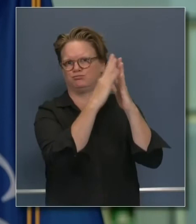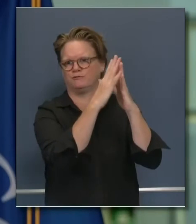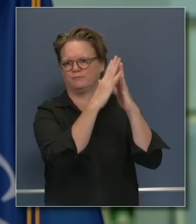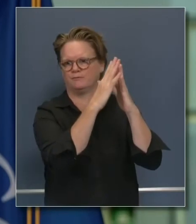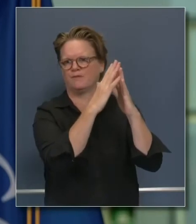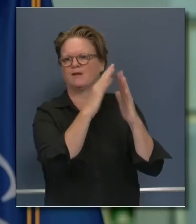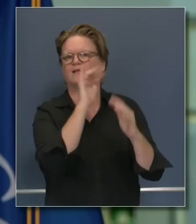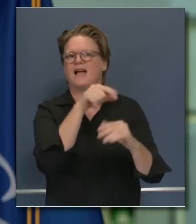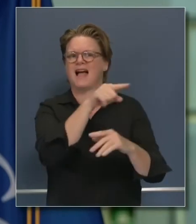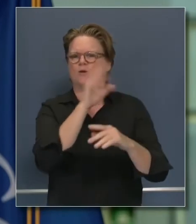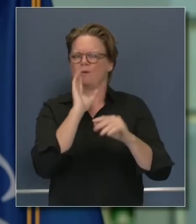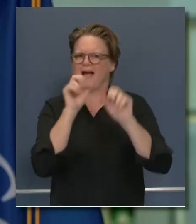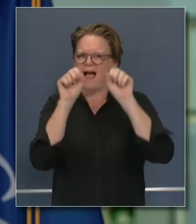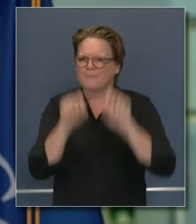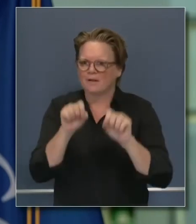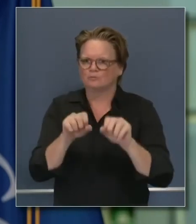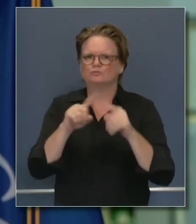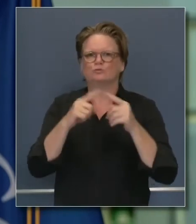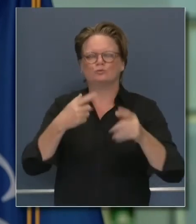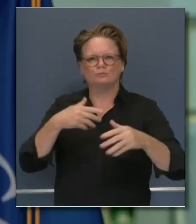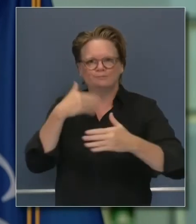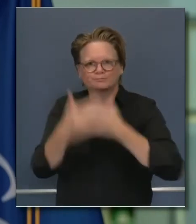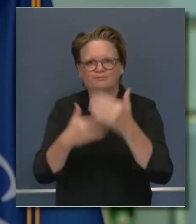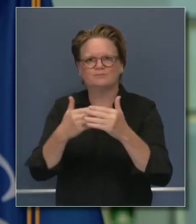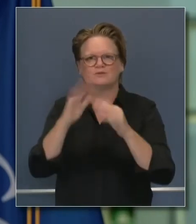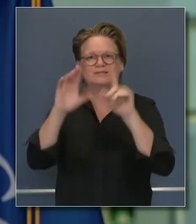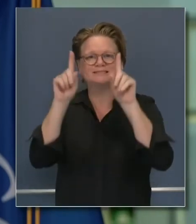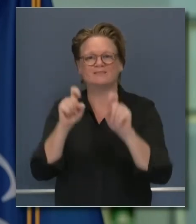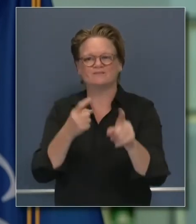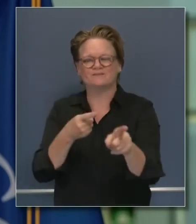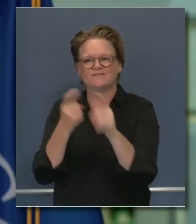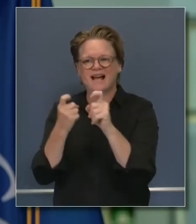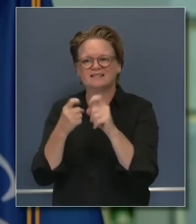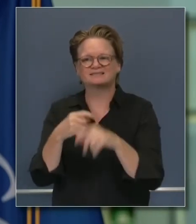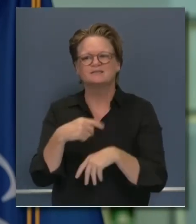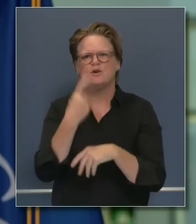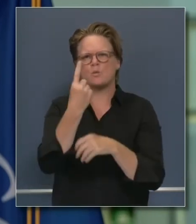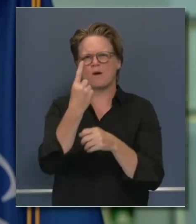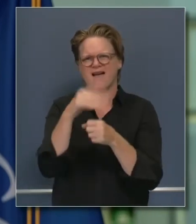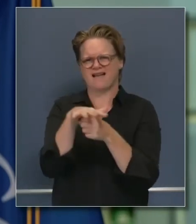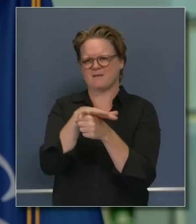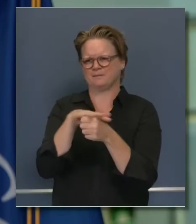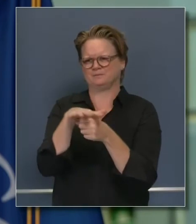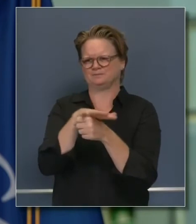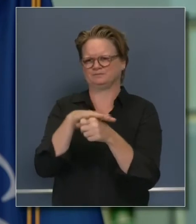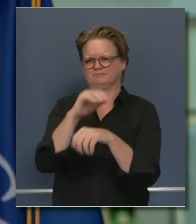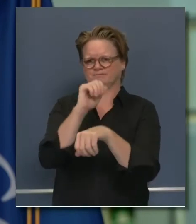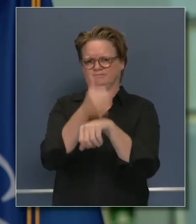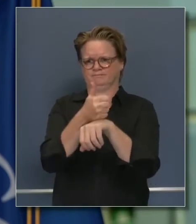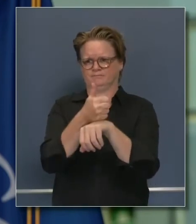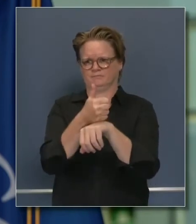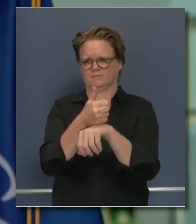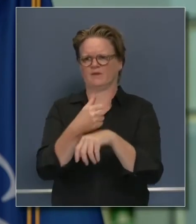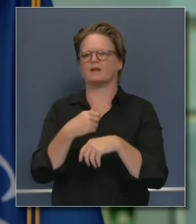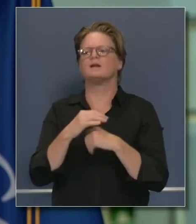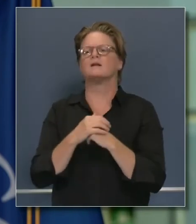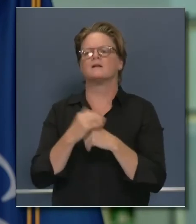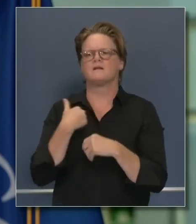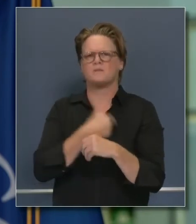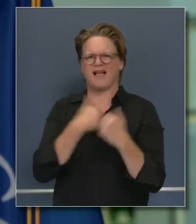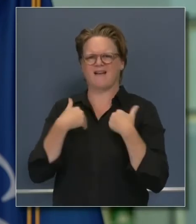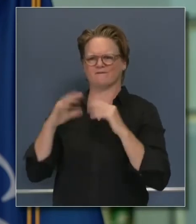identified a specific site to develop this lab. We have the people. We have the expertise. We have the specs,